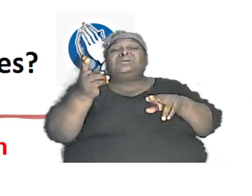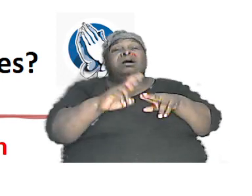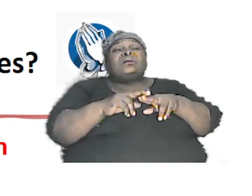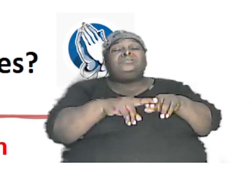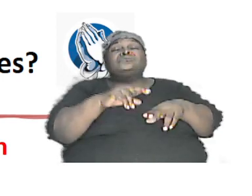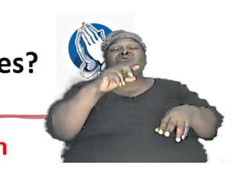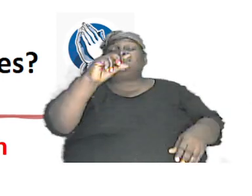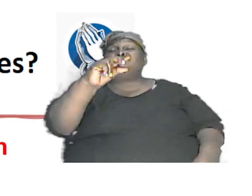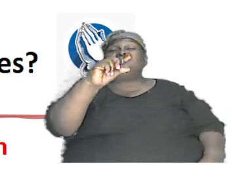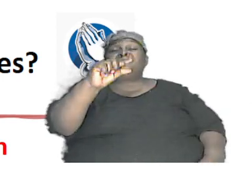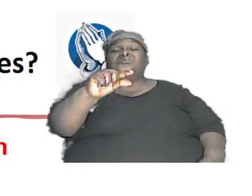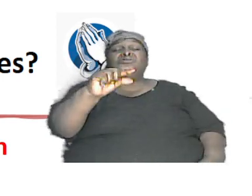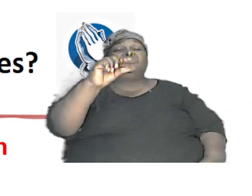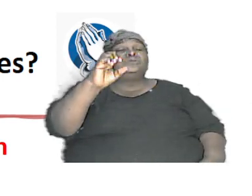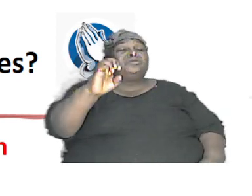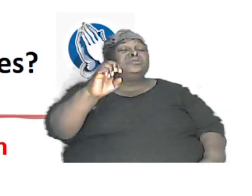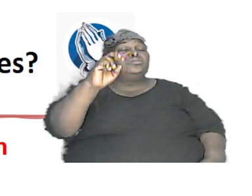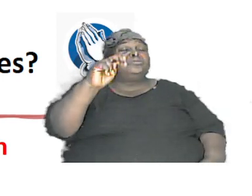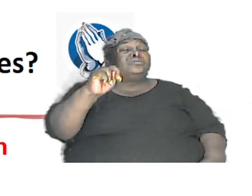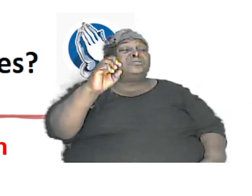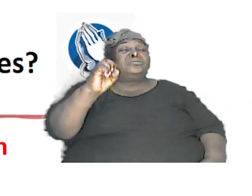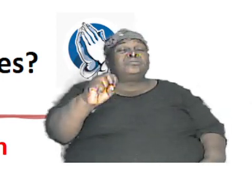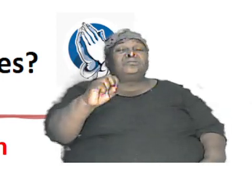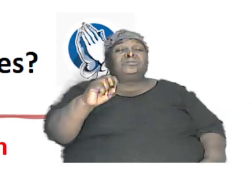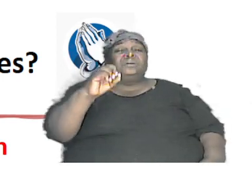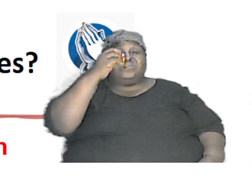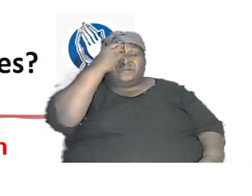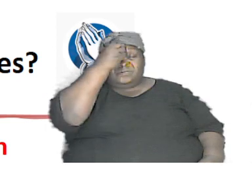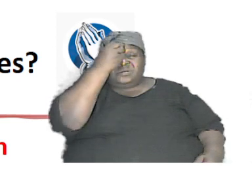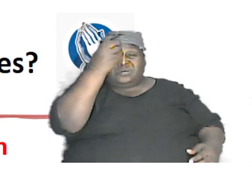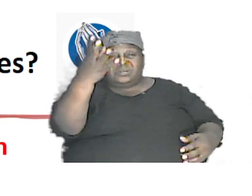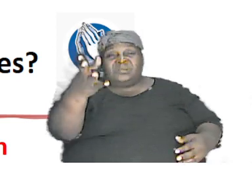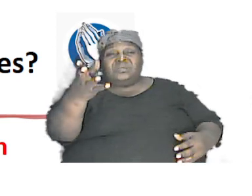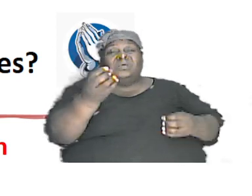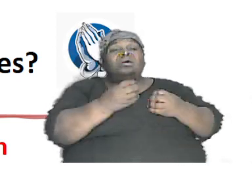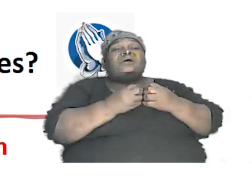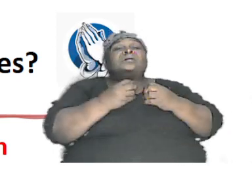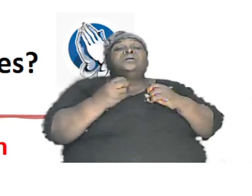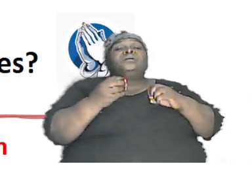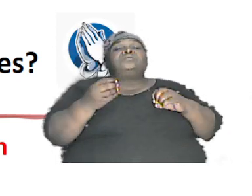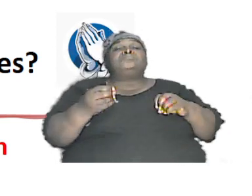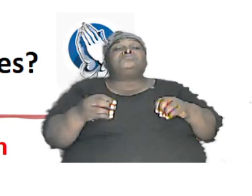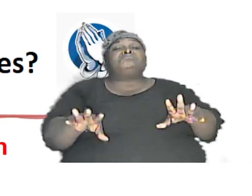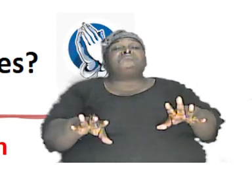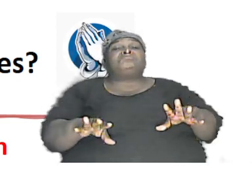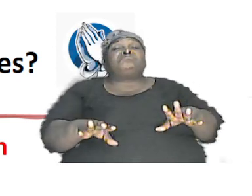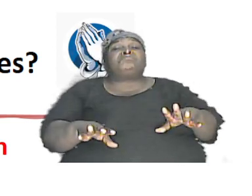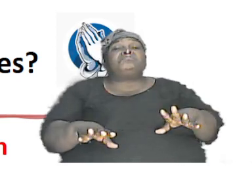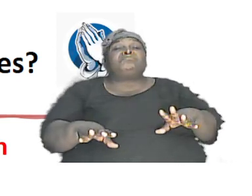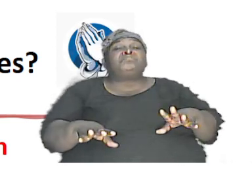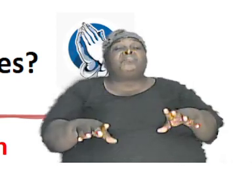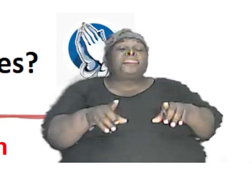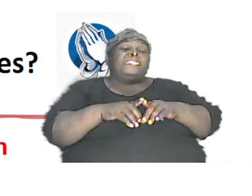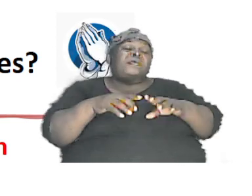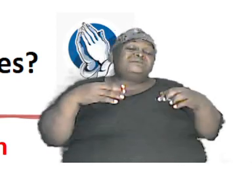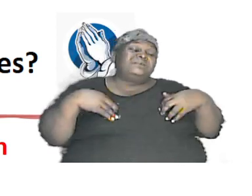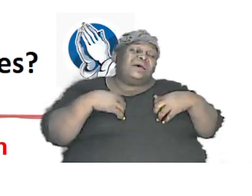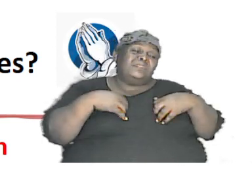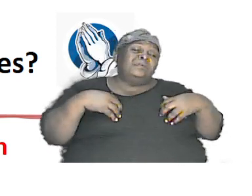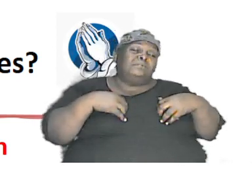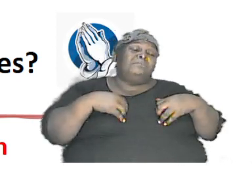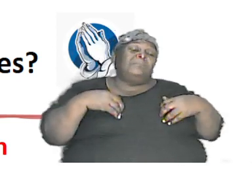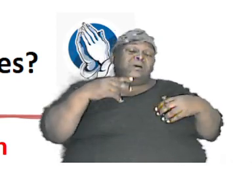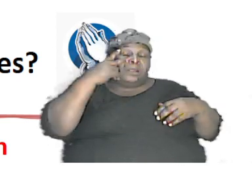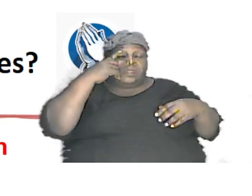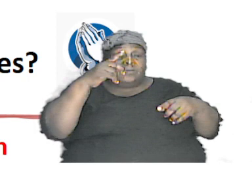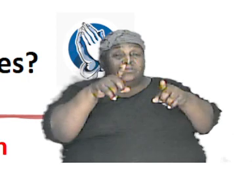fact what is happening it is that information is being lost in other words as the animals start to look different